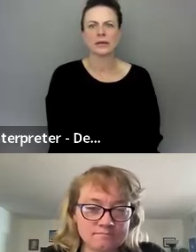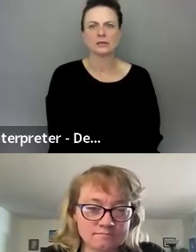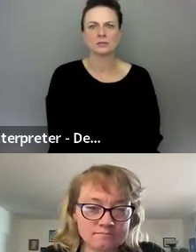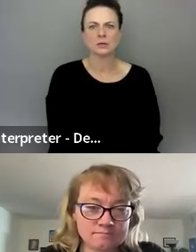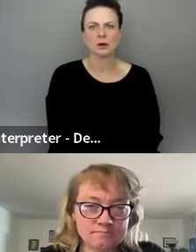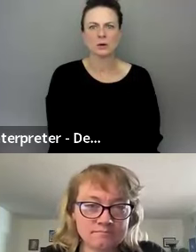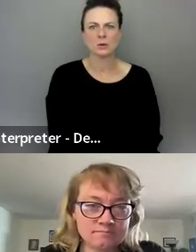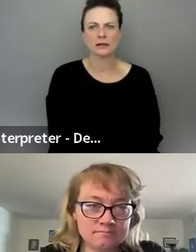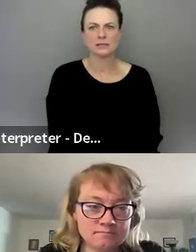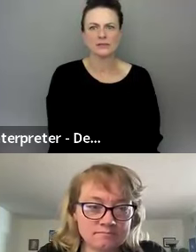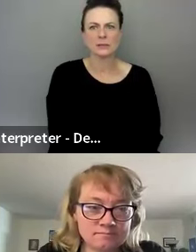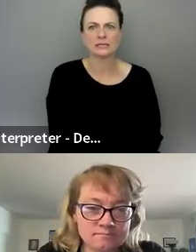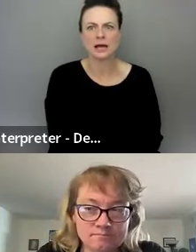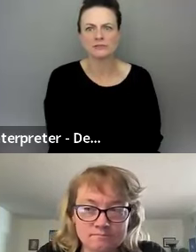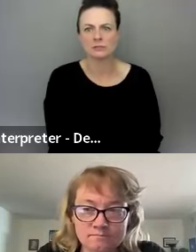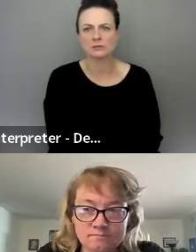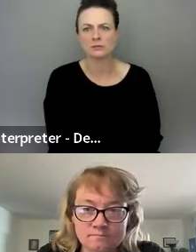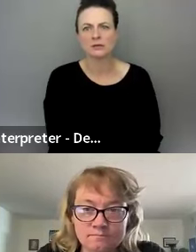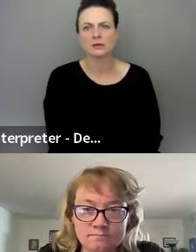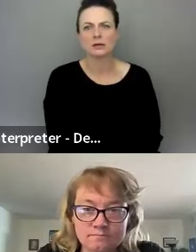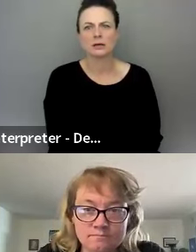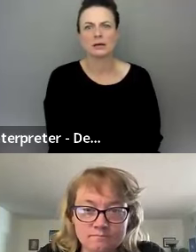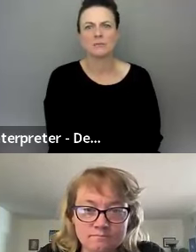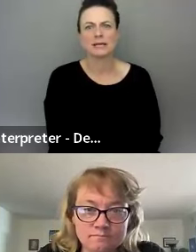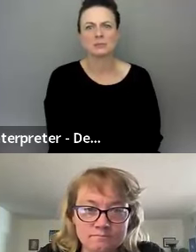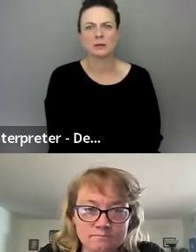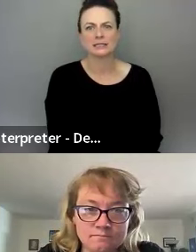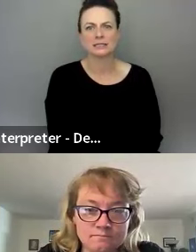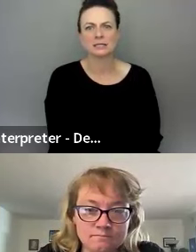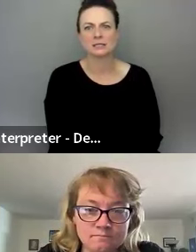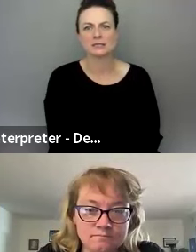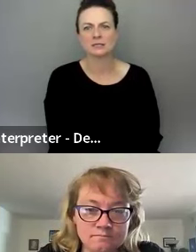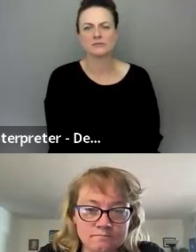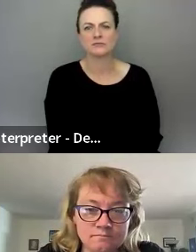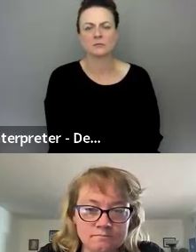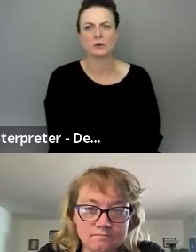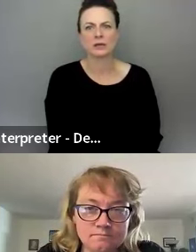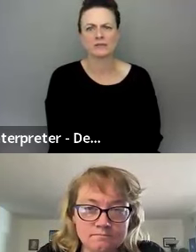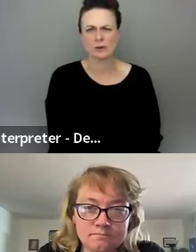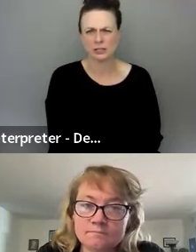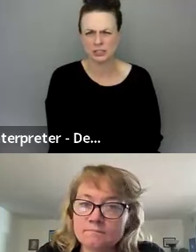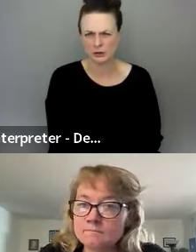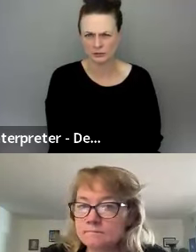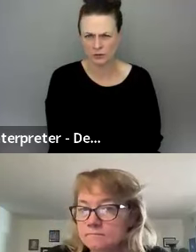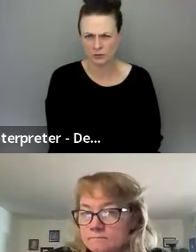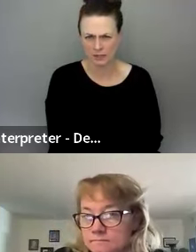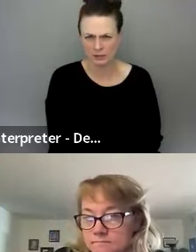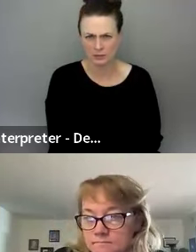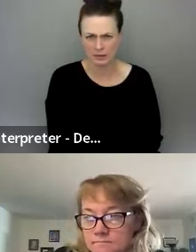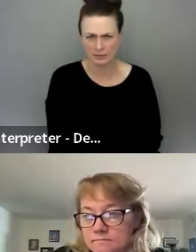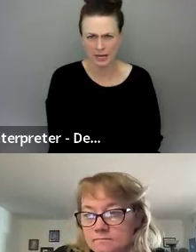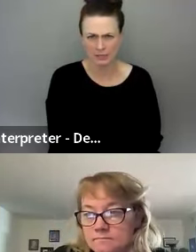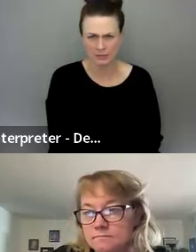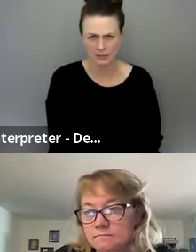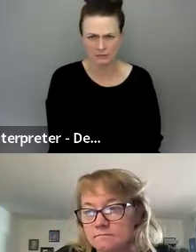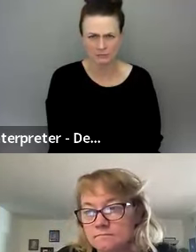Okay, so we've got seven minutes left. Um, best practices. We have already shared a few things